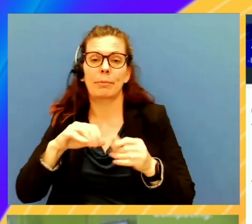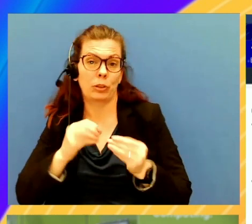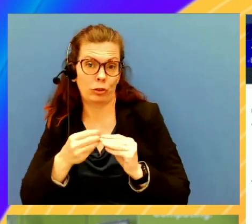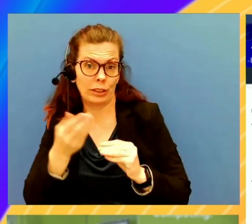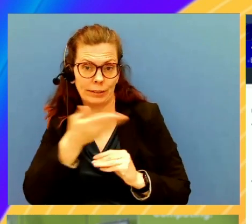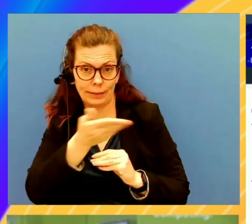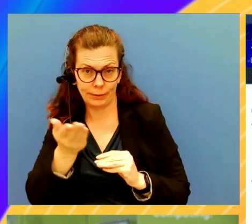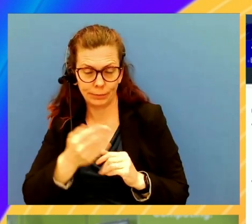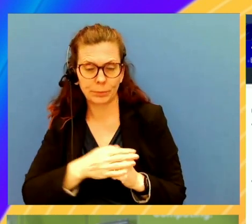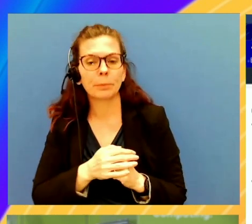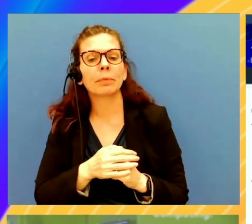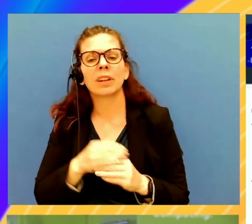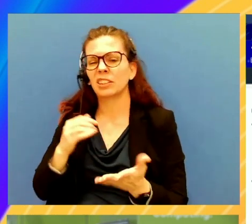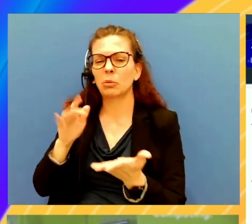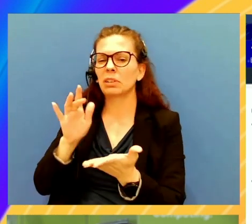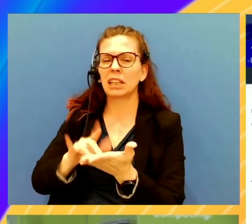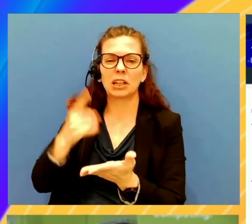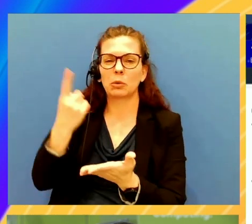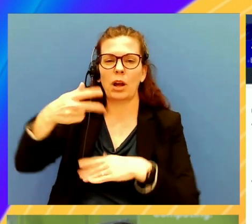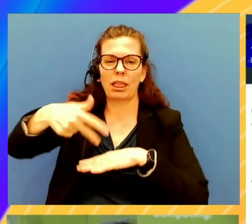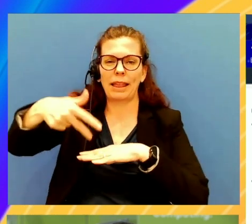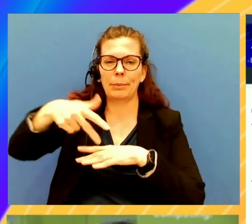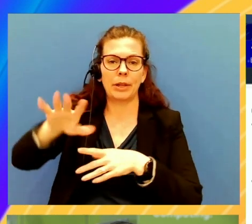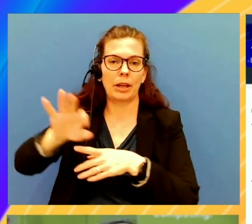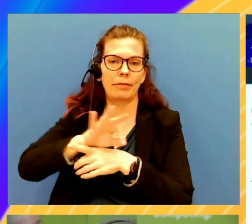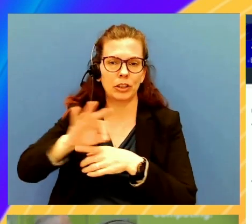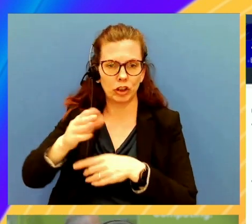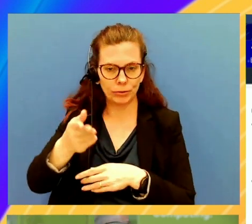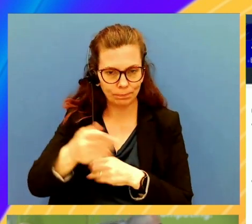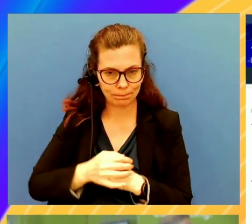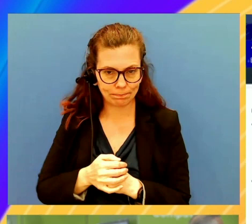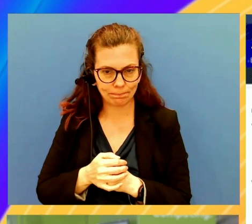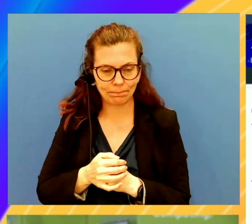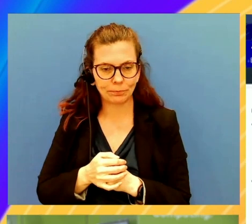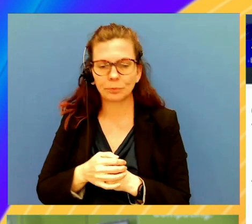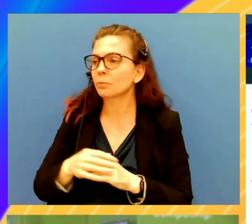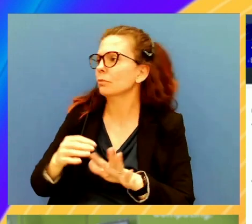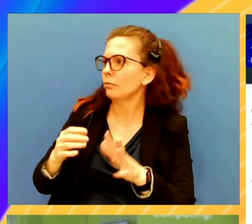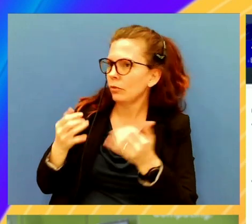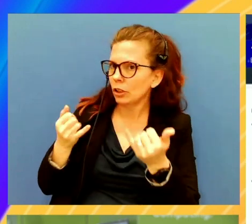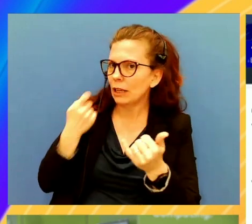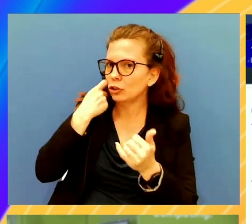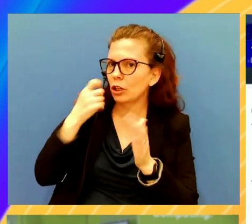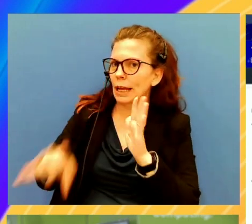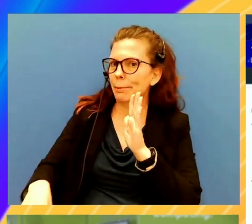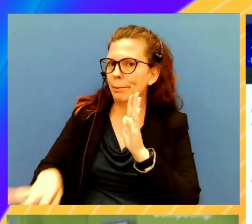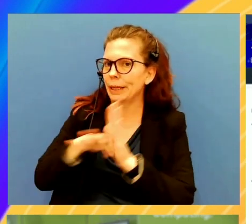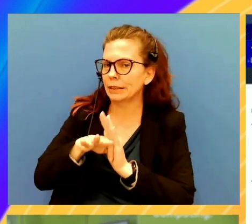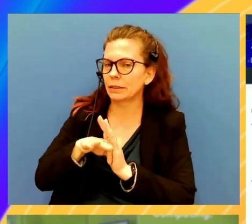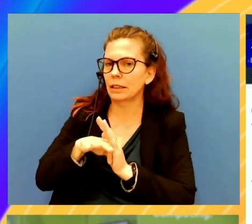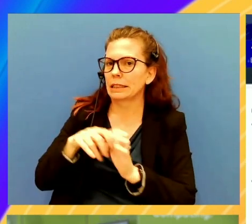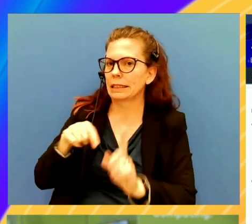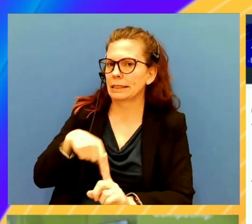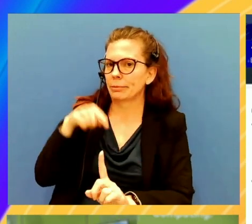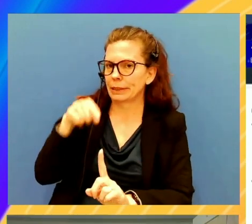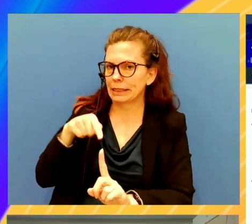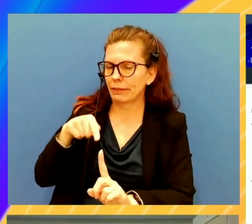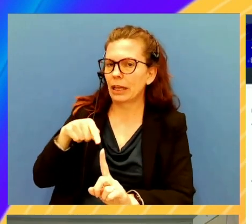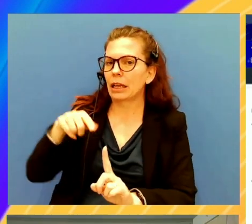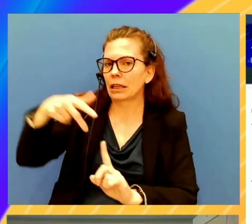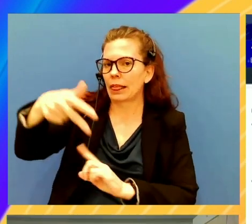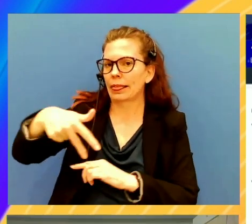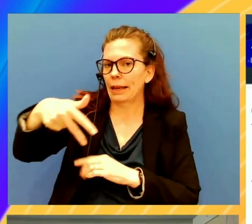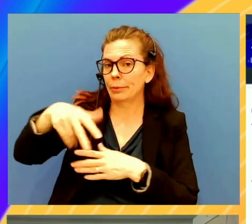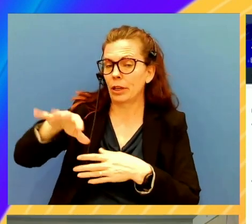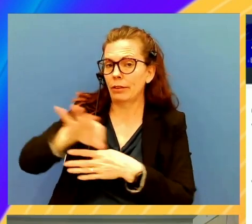Let's click on one of the Lambda functions out here. So now you've just chosen a specific Lambda function, and we're going to see